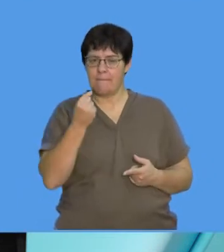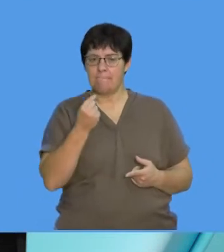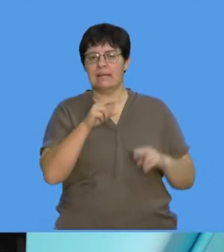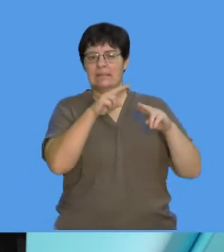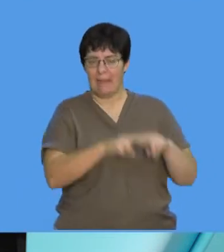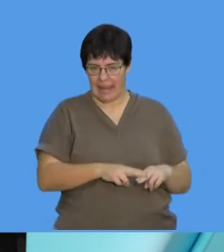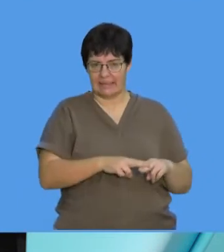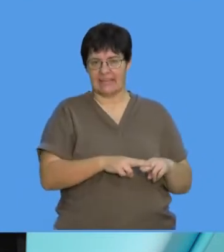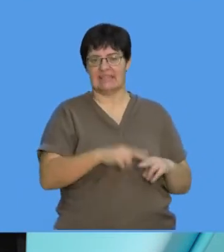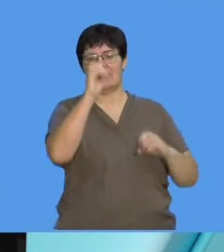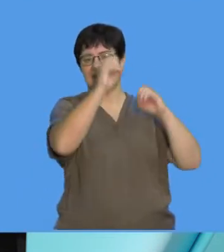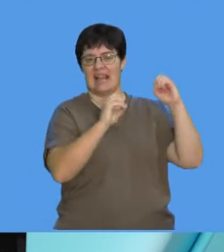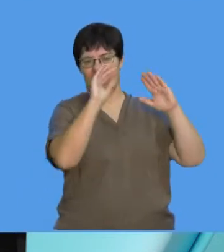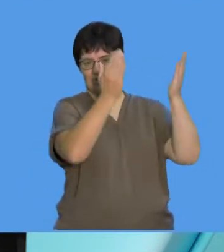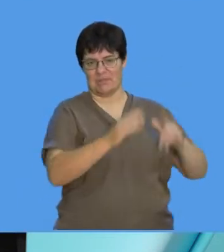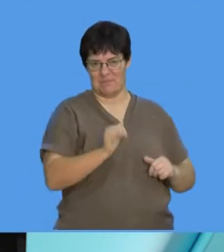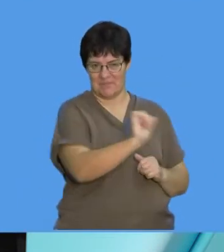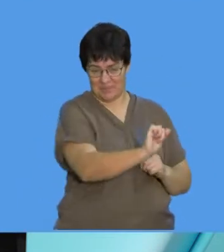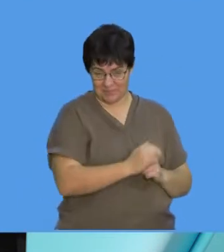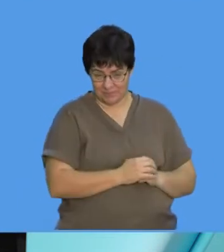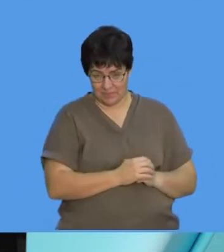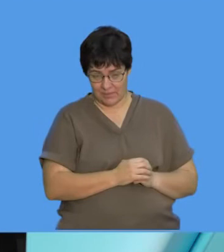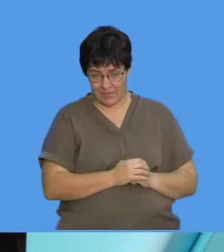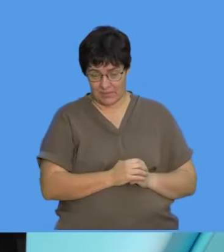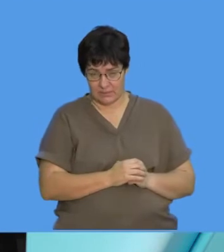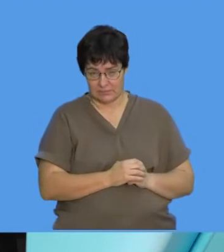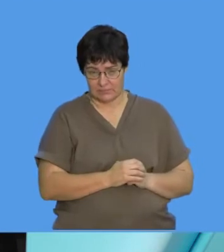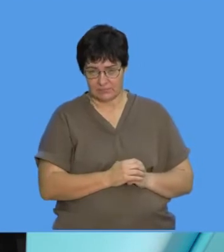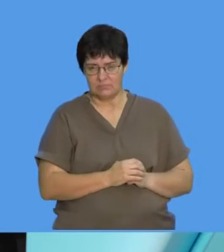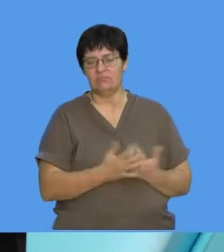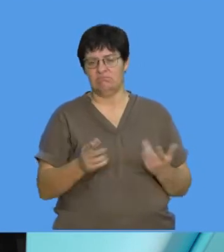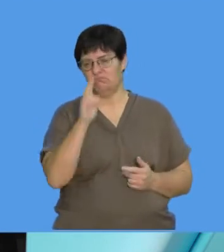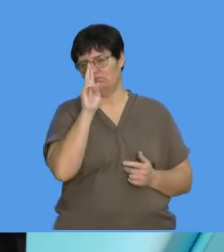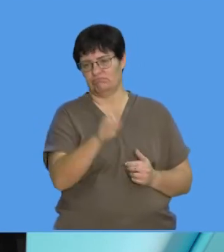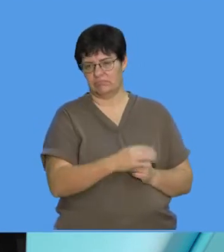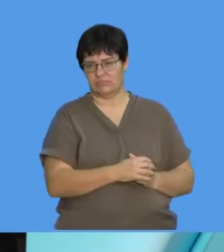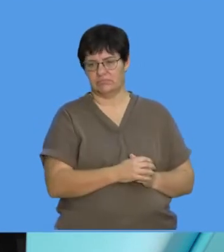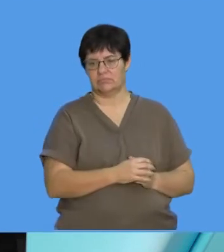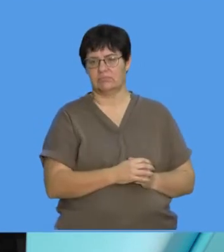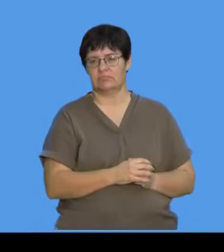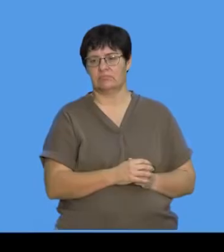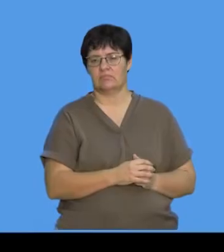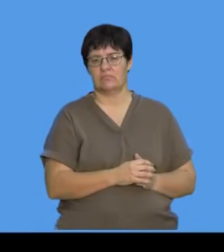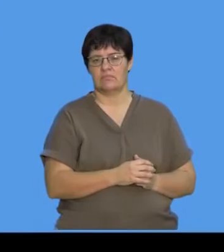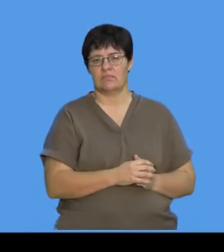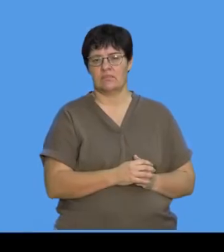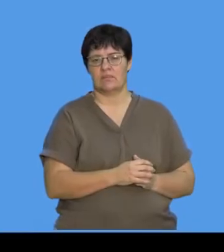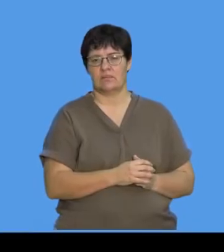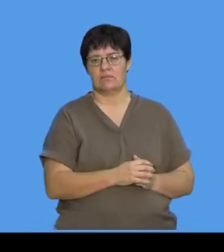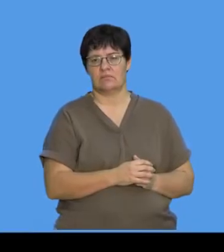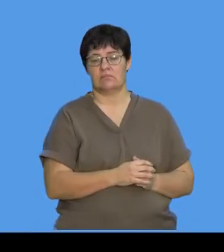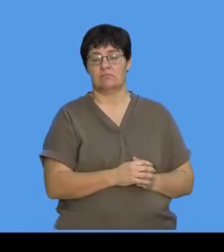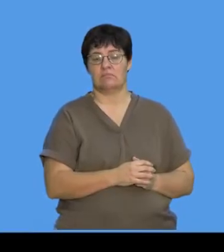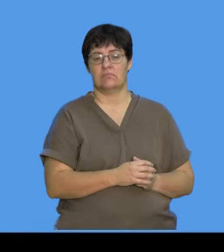name of the cell, right, according to the shape of the different bacteria. Let's have a look at the words. Okay, so